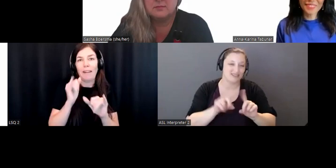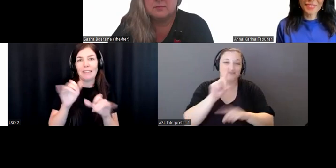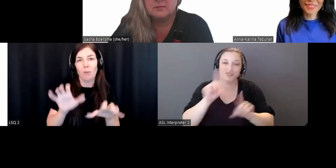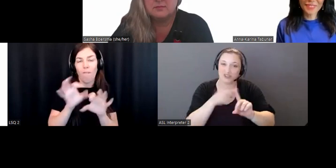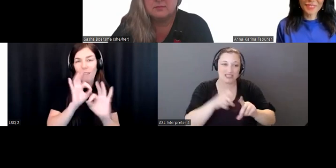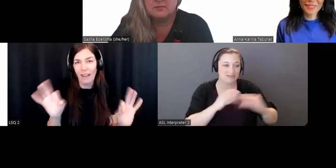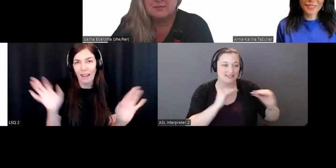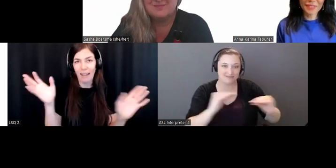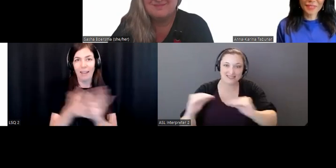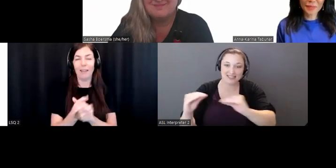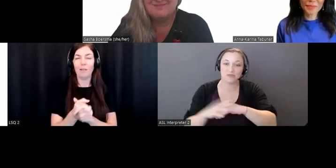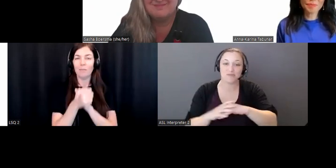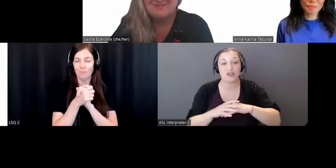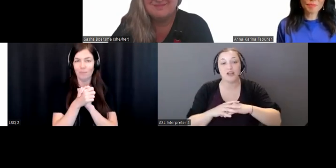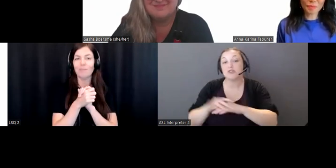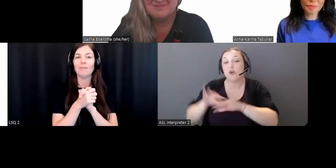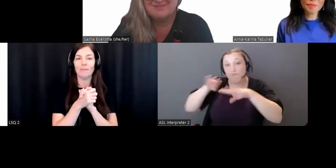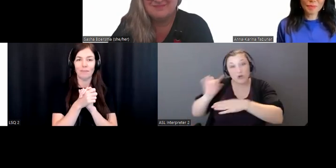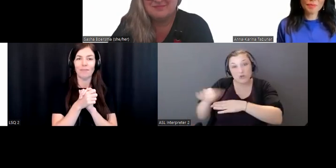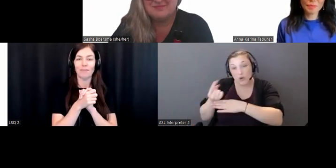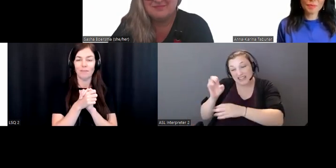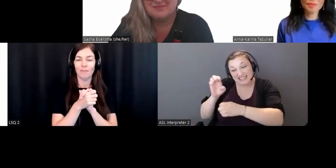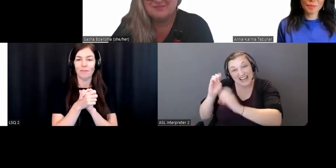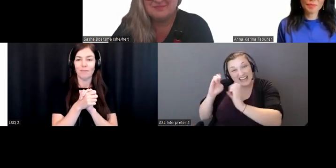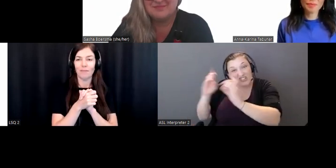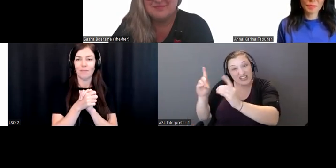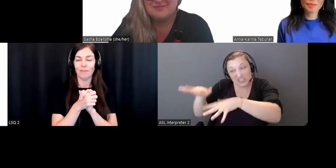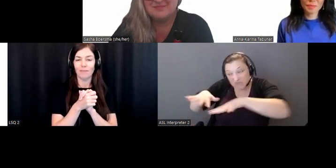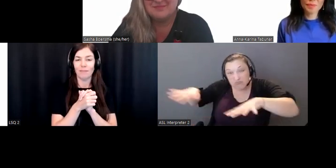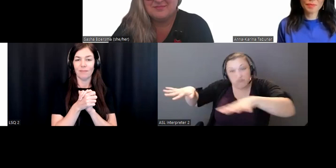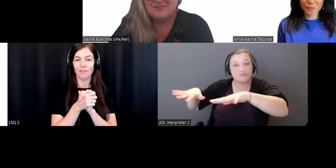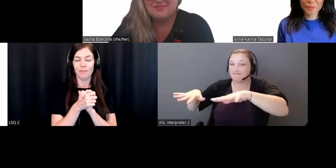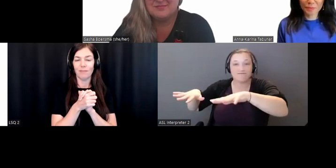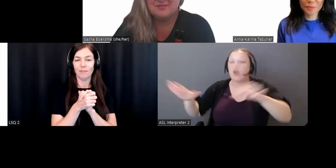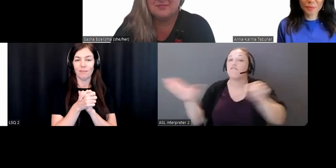only the education space, these are issues that exist across the industry that we need to address.